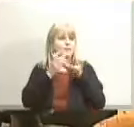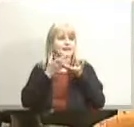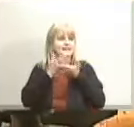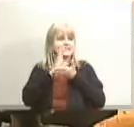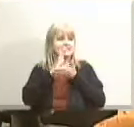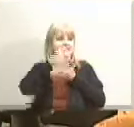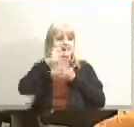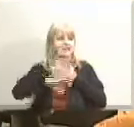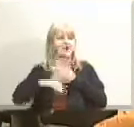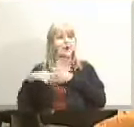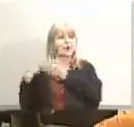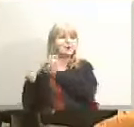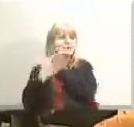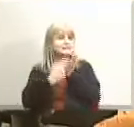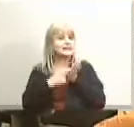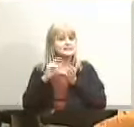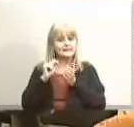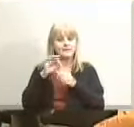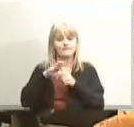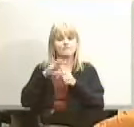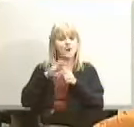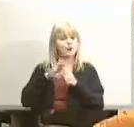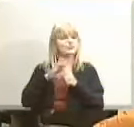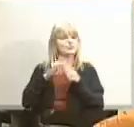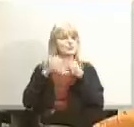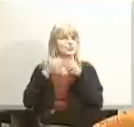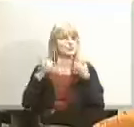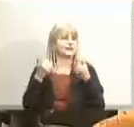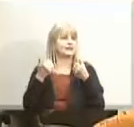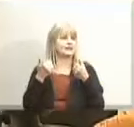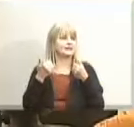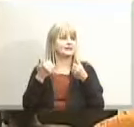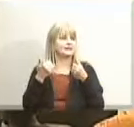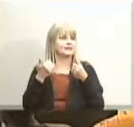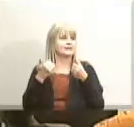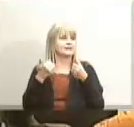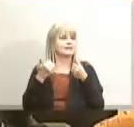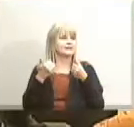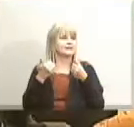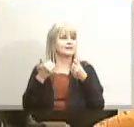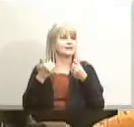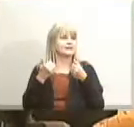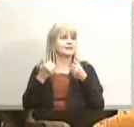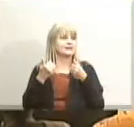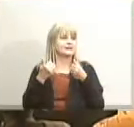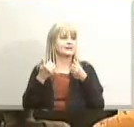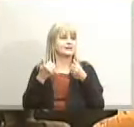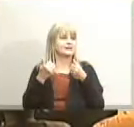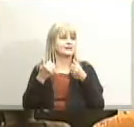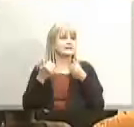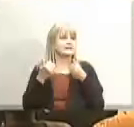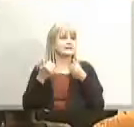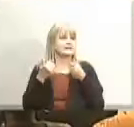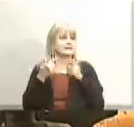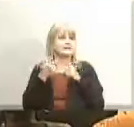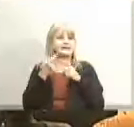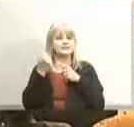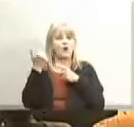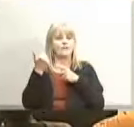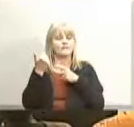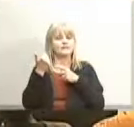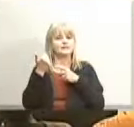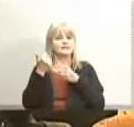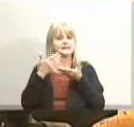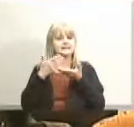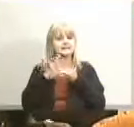we're discussing it okay that's all right so um it is off the consent calendar because